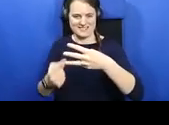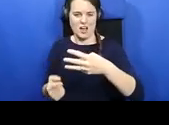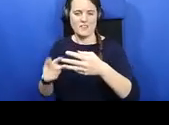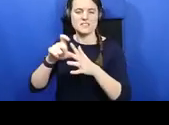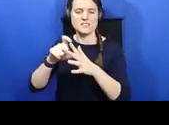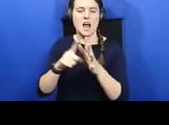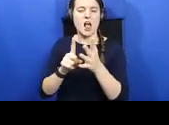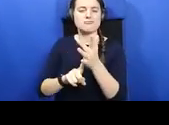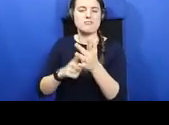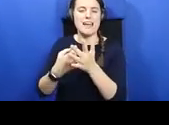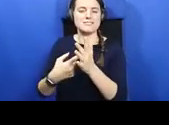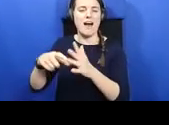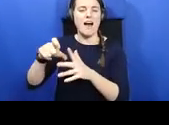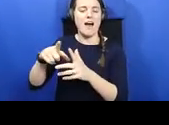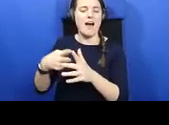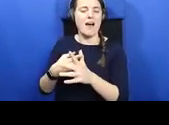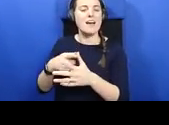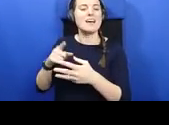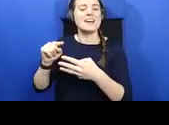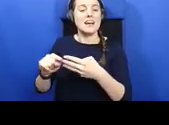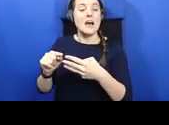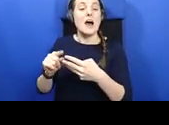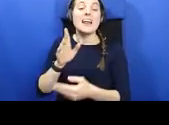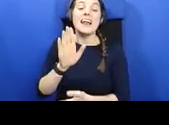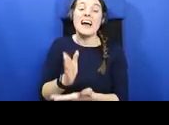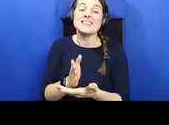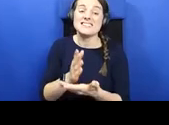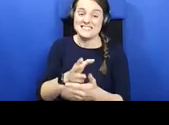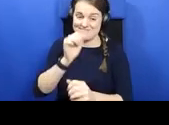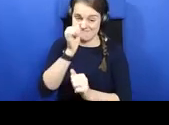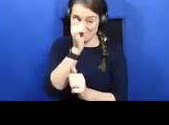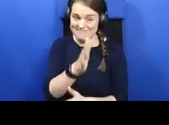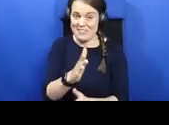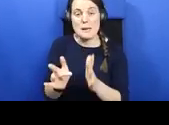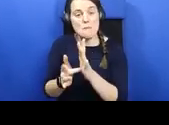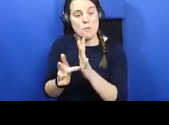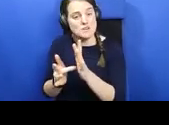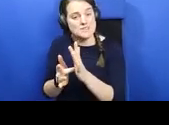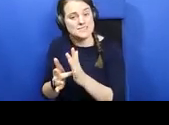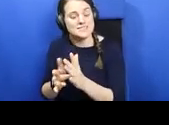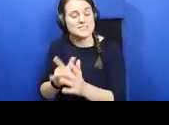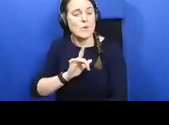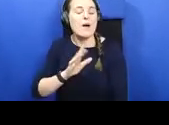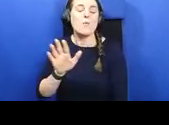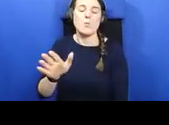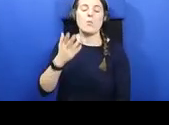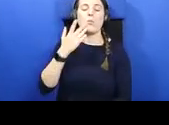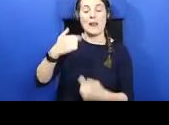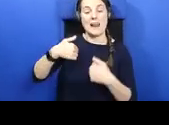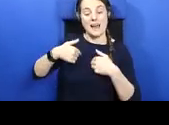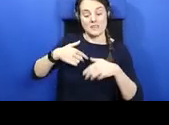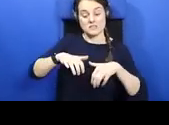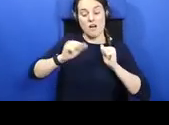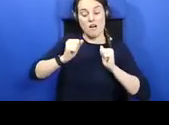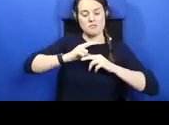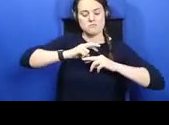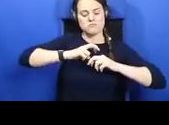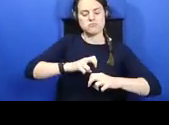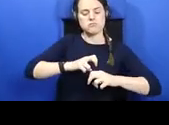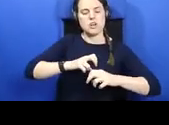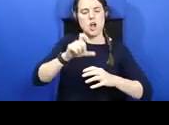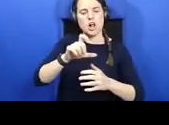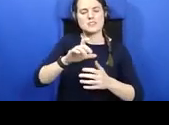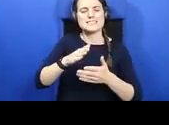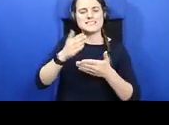Lourne. And actually, just a sign of his importance is when I started off on a project where I was looking at cult dedications,